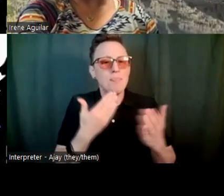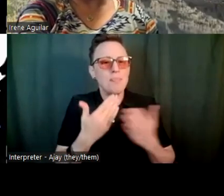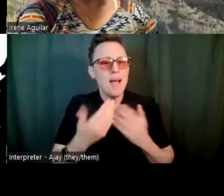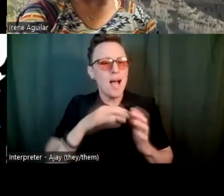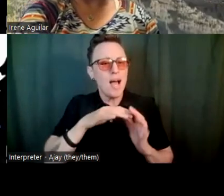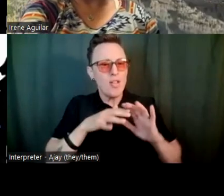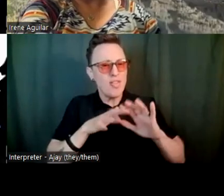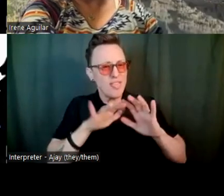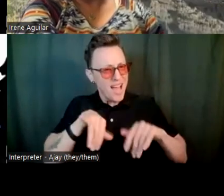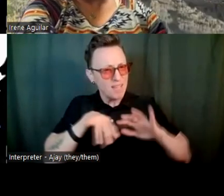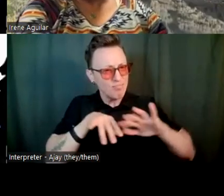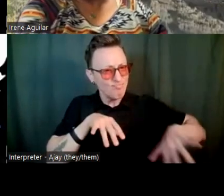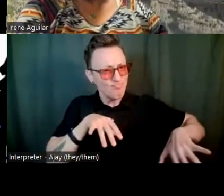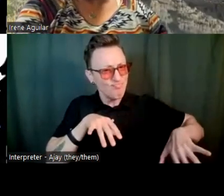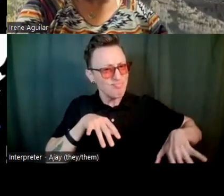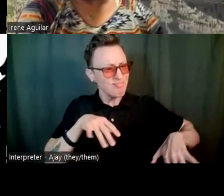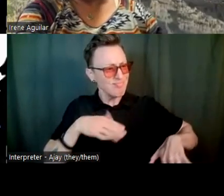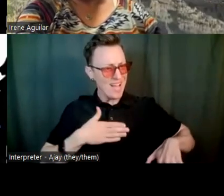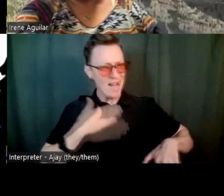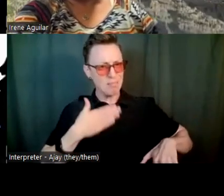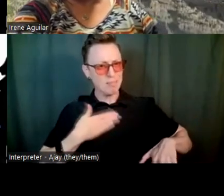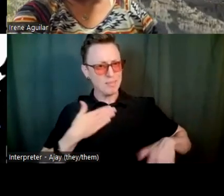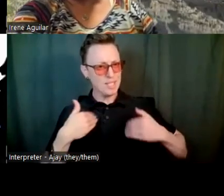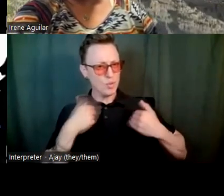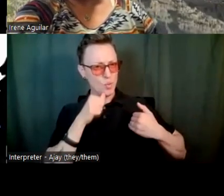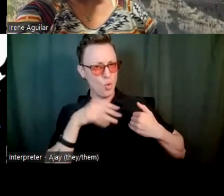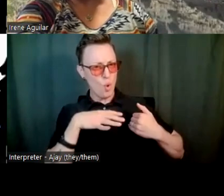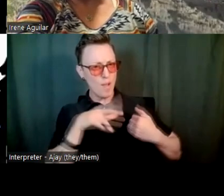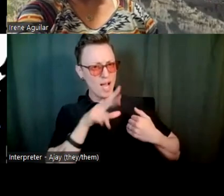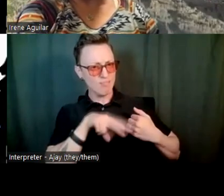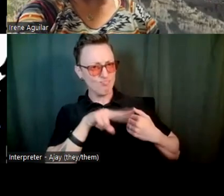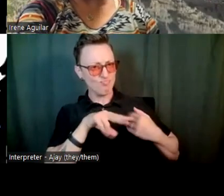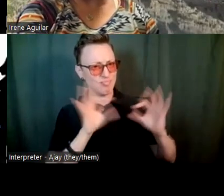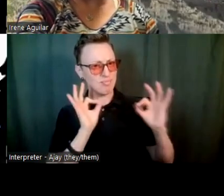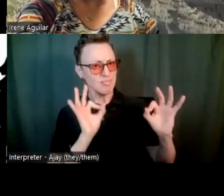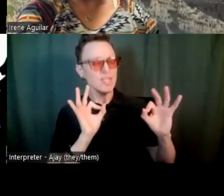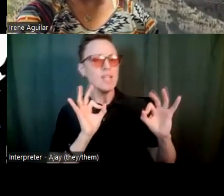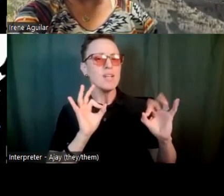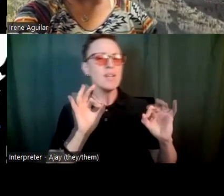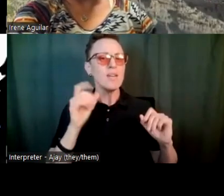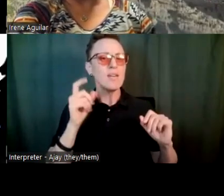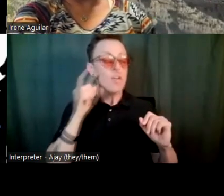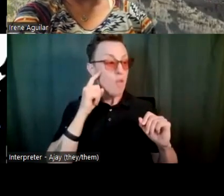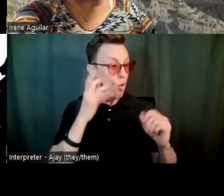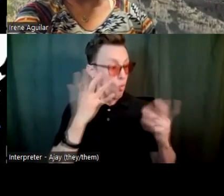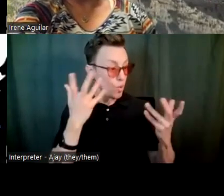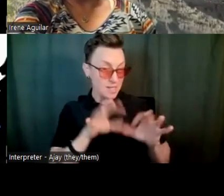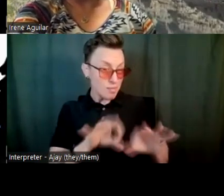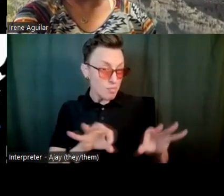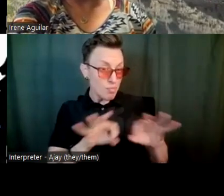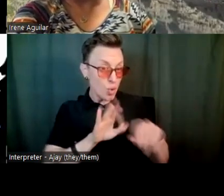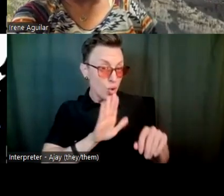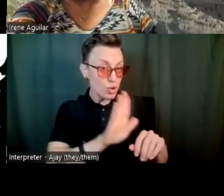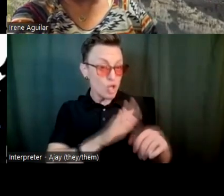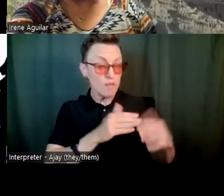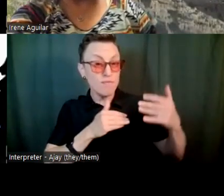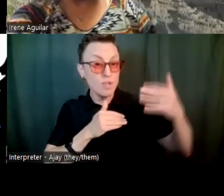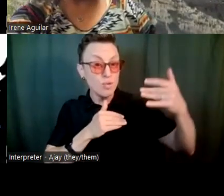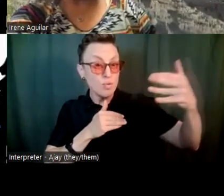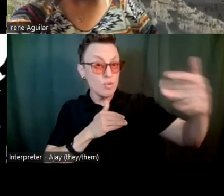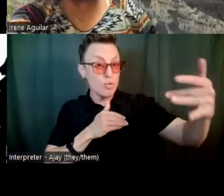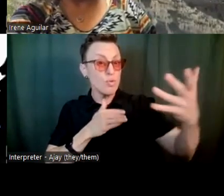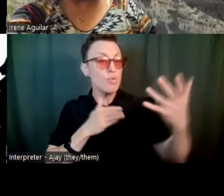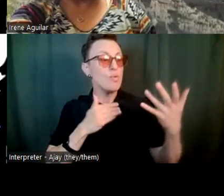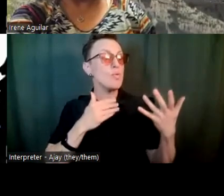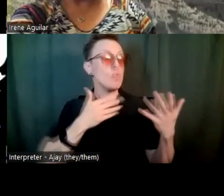happy young woman. And I thought that what was most important for her for her future life was to be